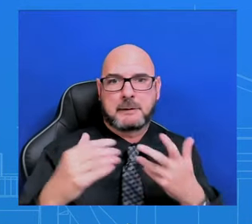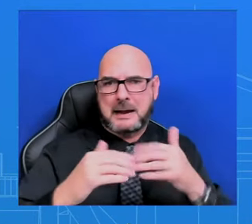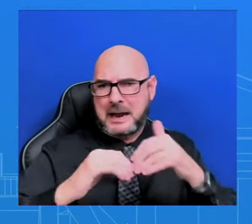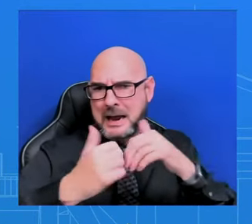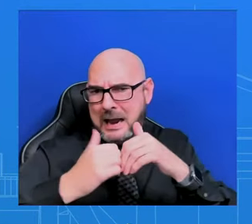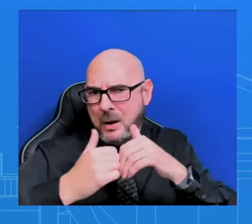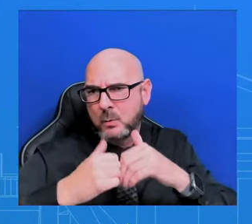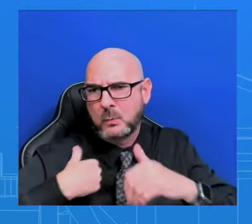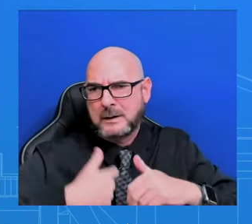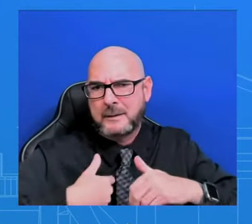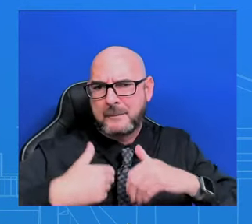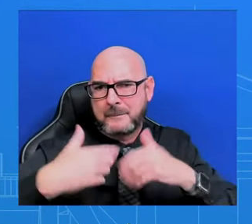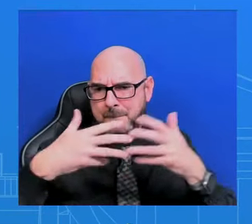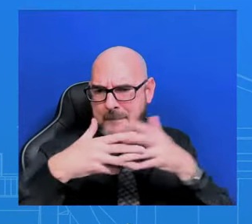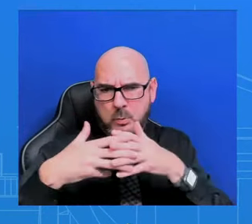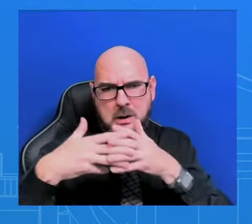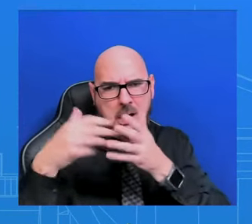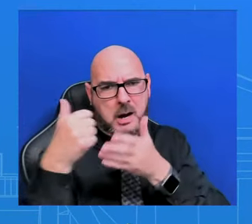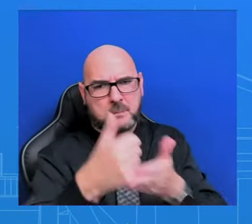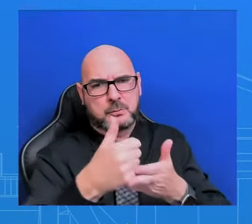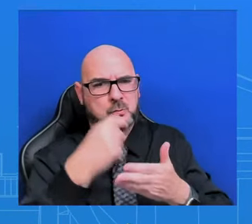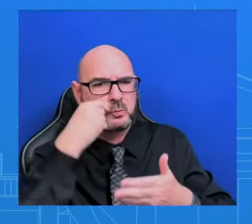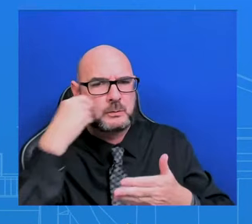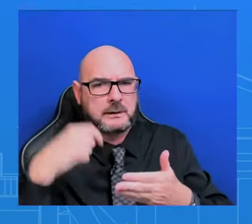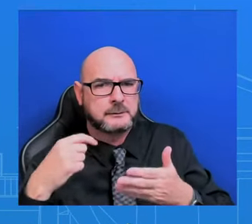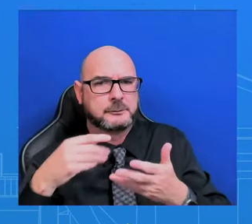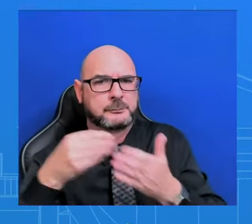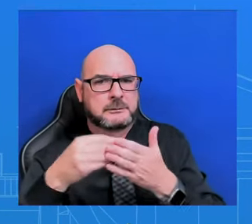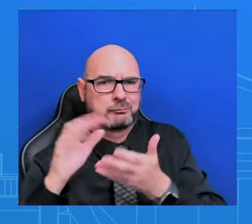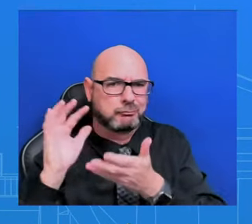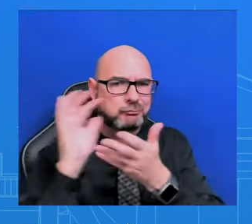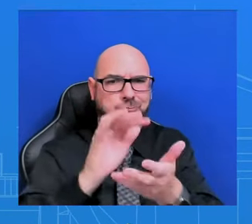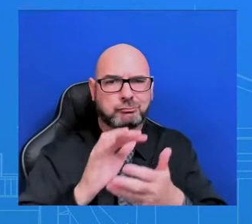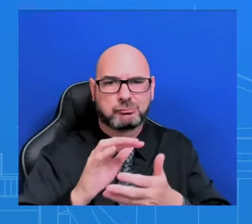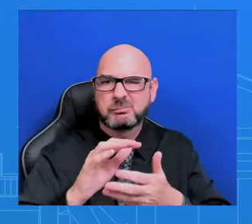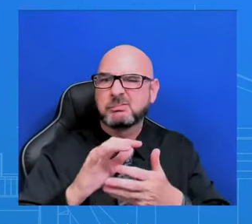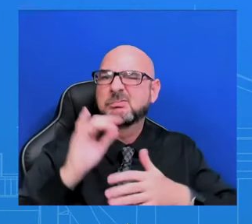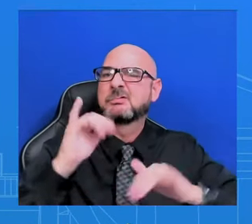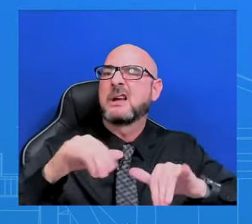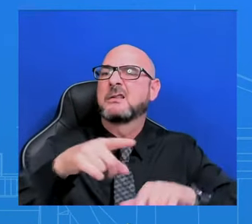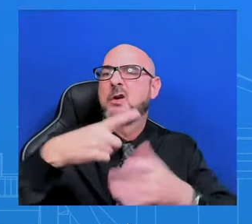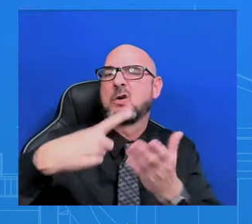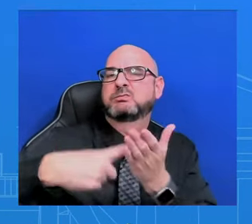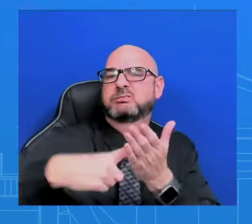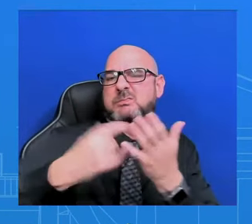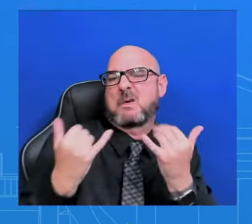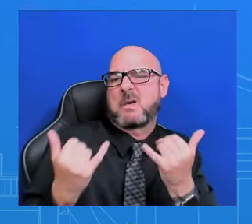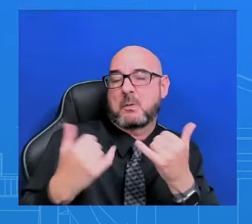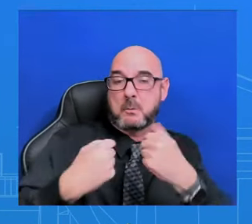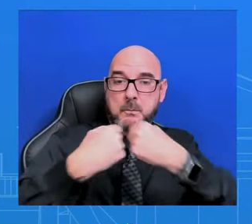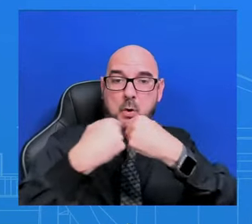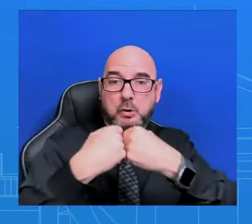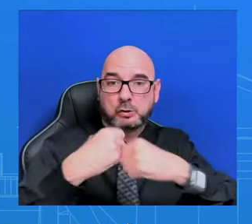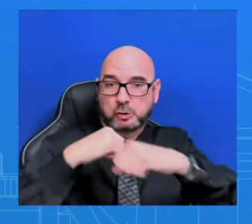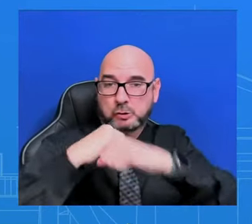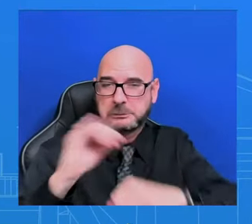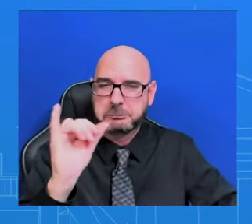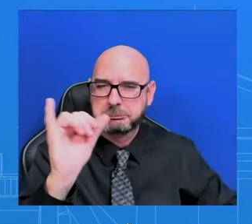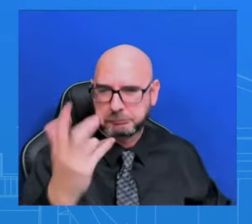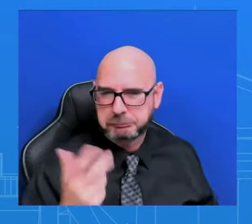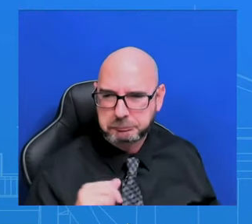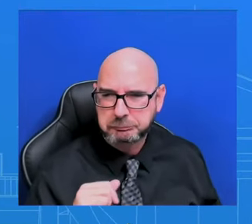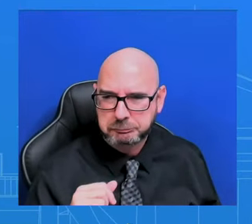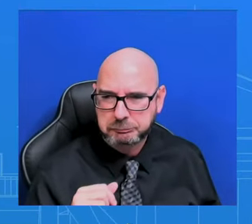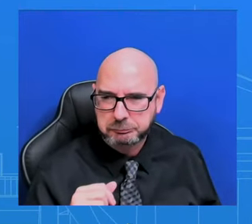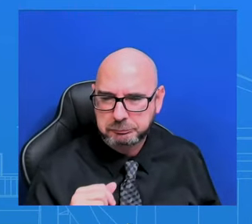But obviously, as well, border security came up. And there was an agreement. There was an agreement with folks in the room that we needed to deal